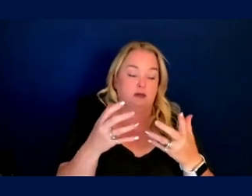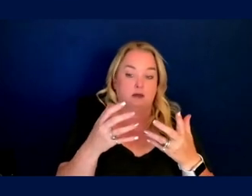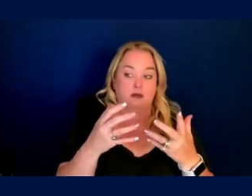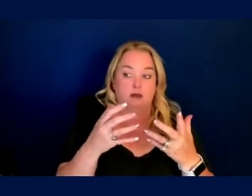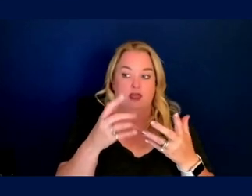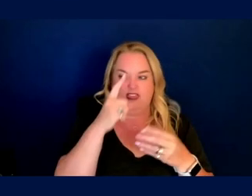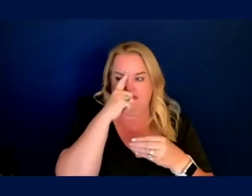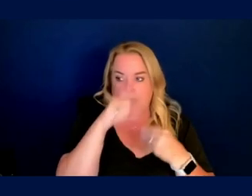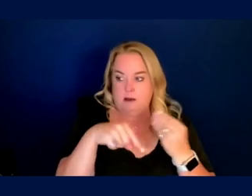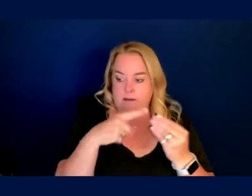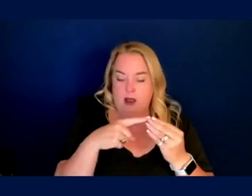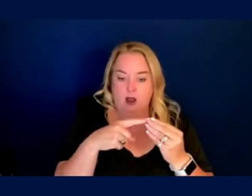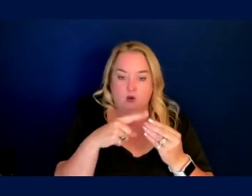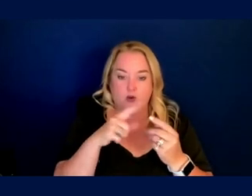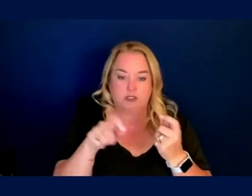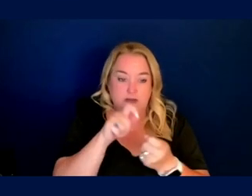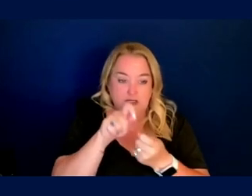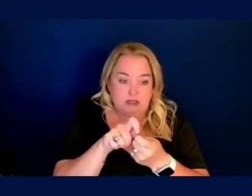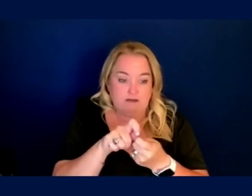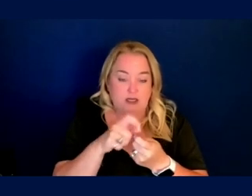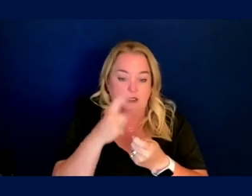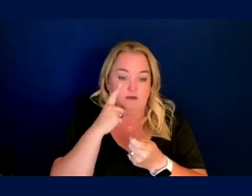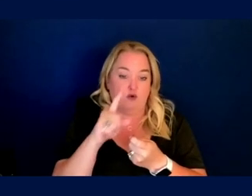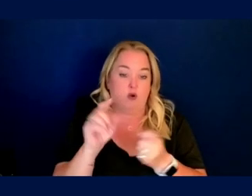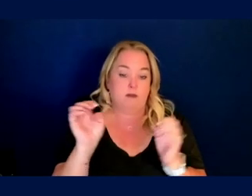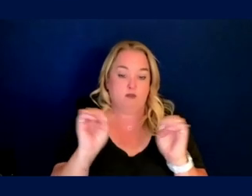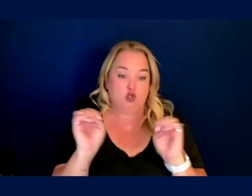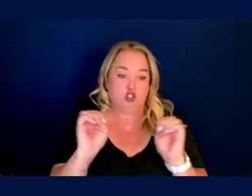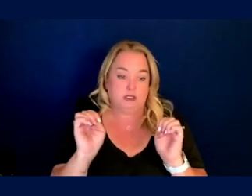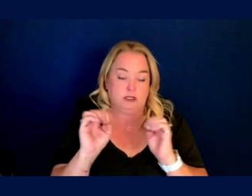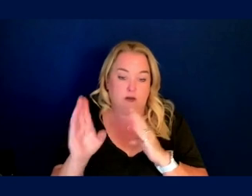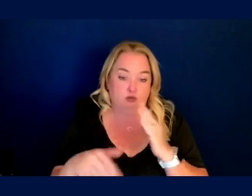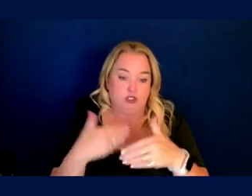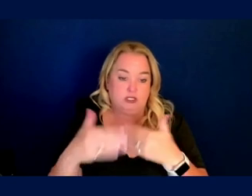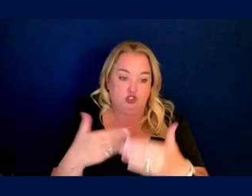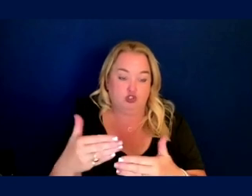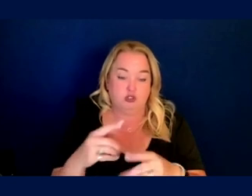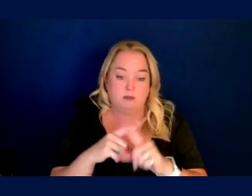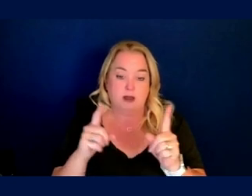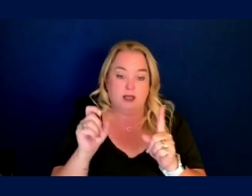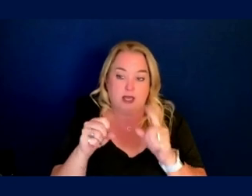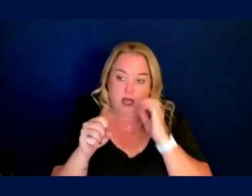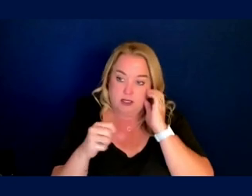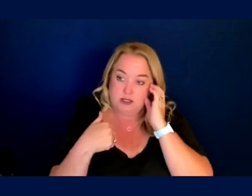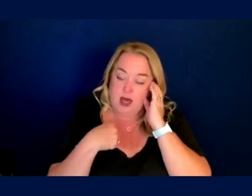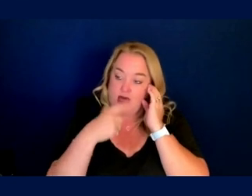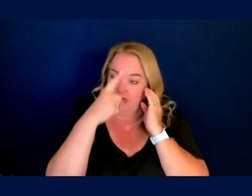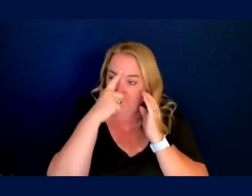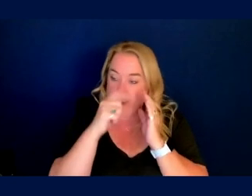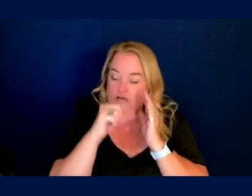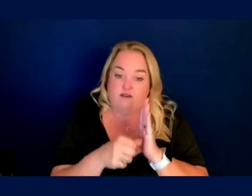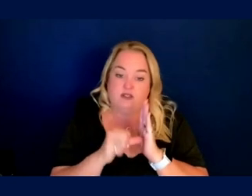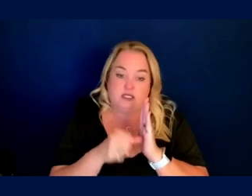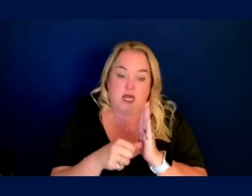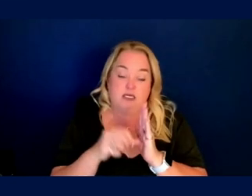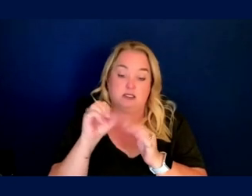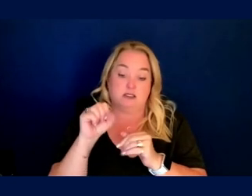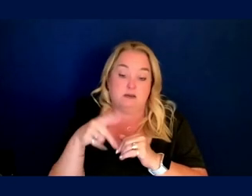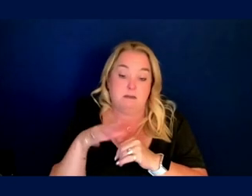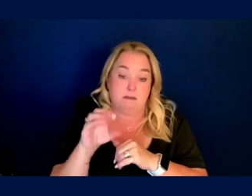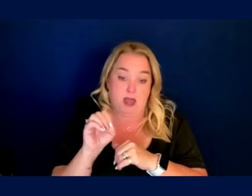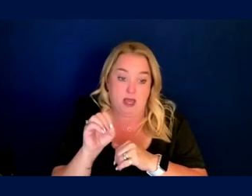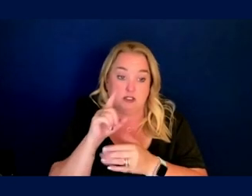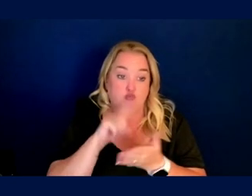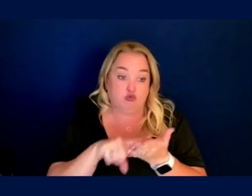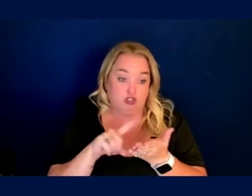thinking about specifics of ingress, egress, emergency procedures, etc. So I think reiterating that space research and